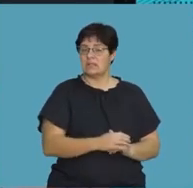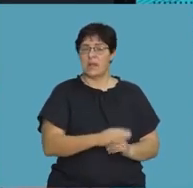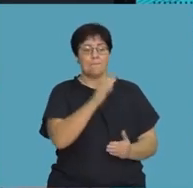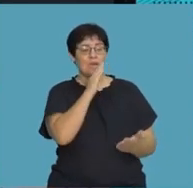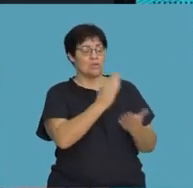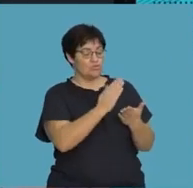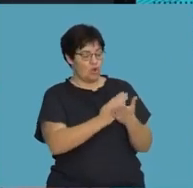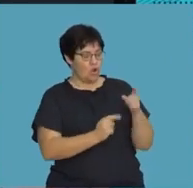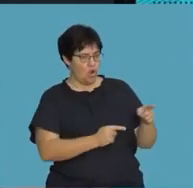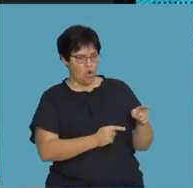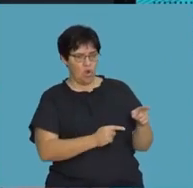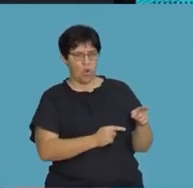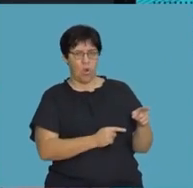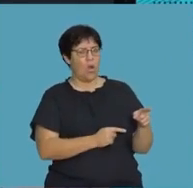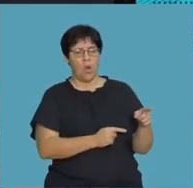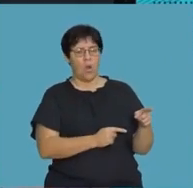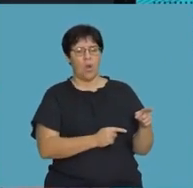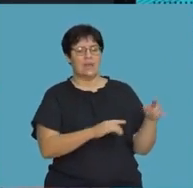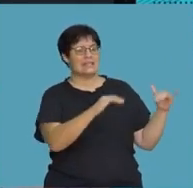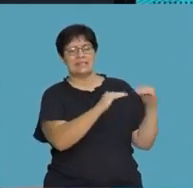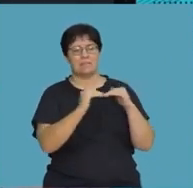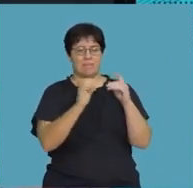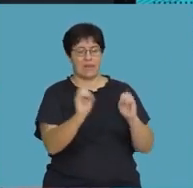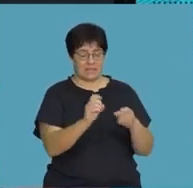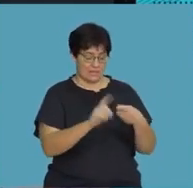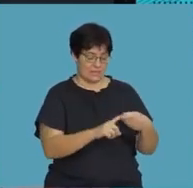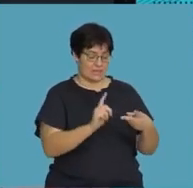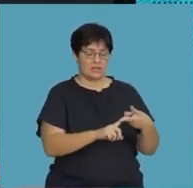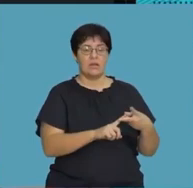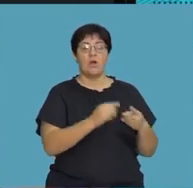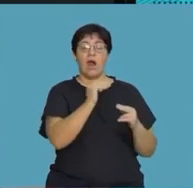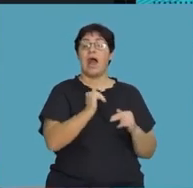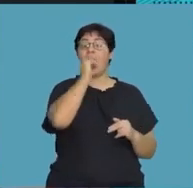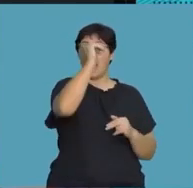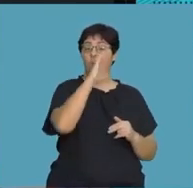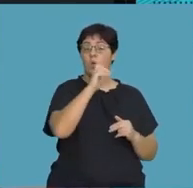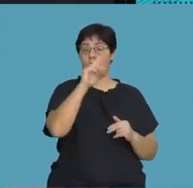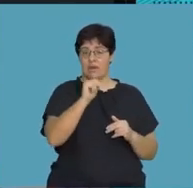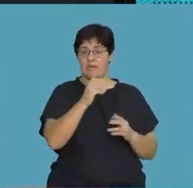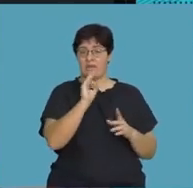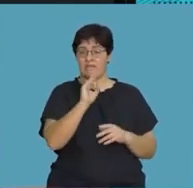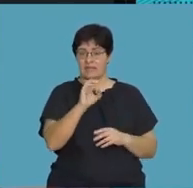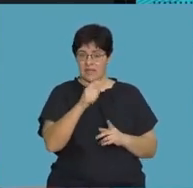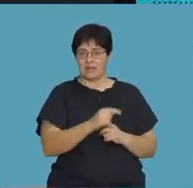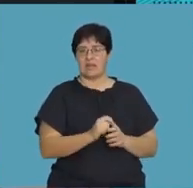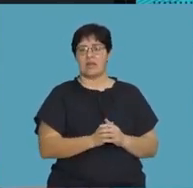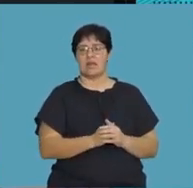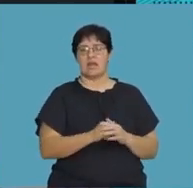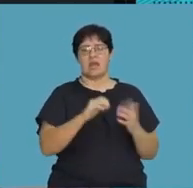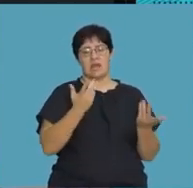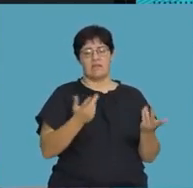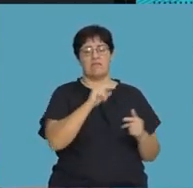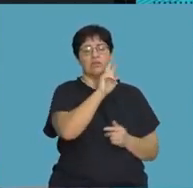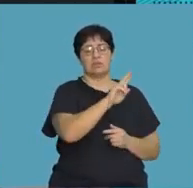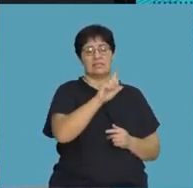saying to you, make sure that there is no common factor there. Make sure that you use your highest common factor, which is HCl.